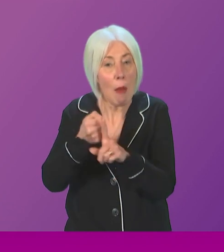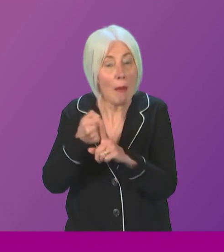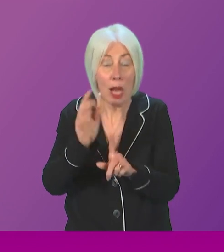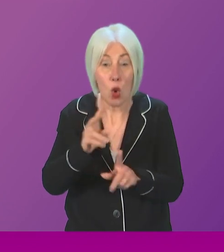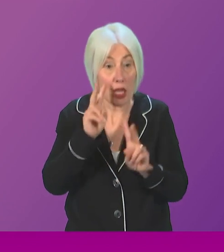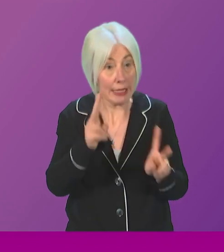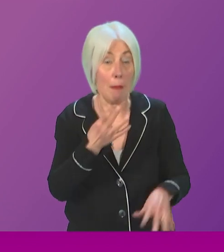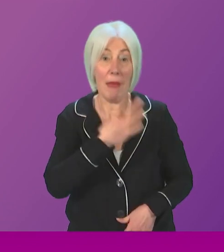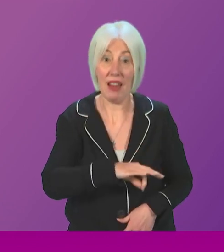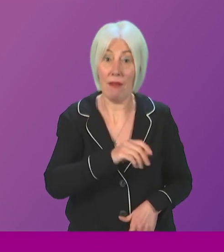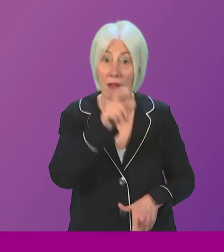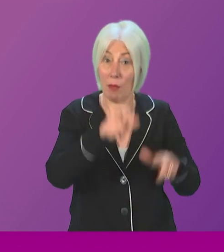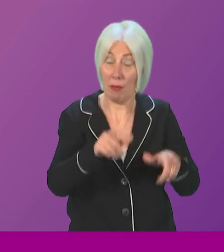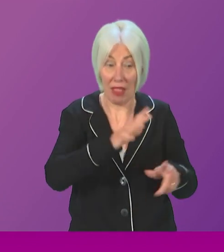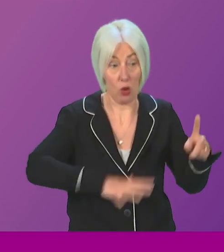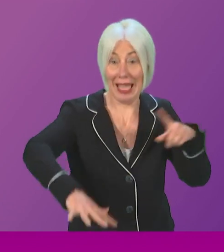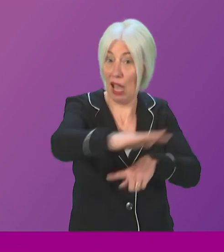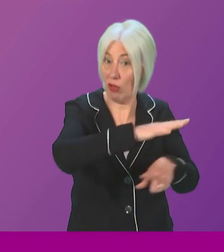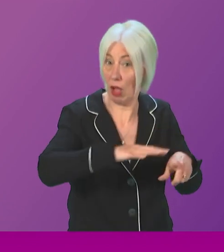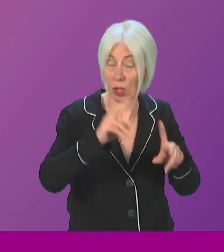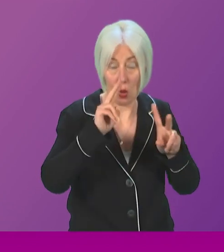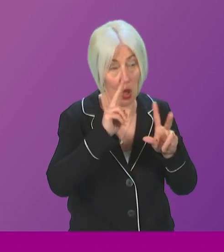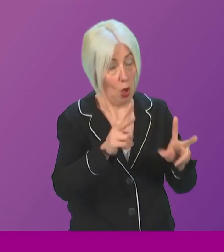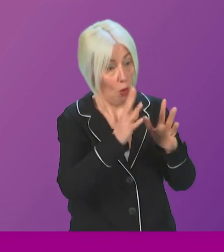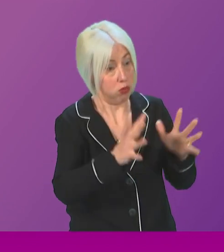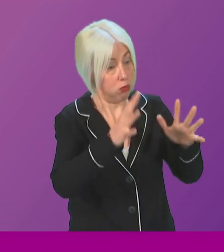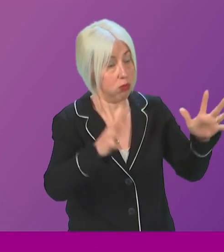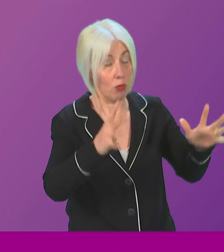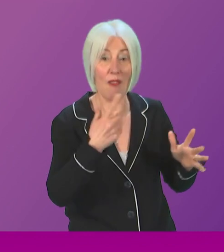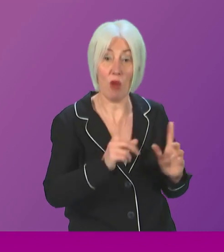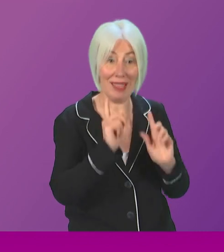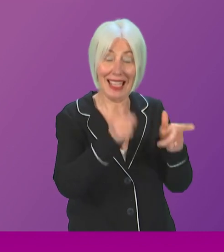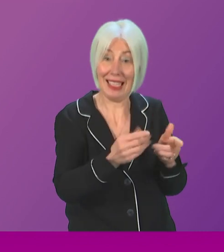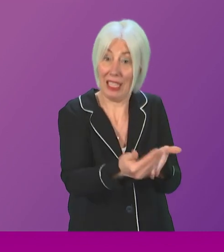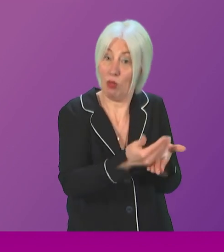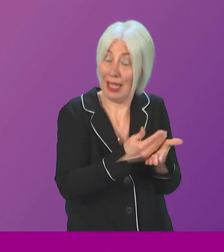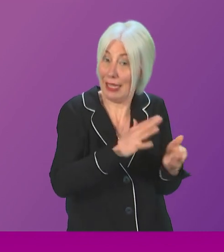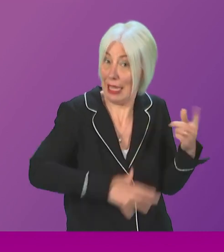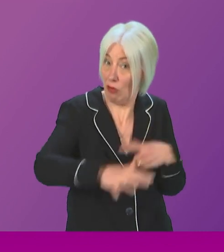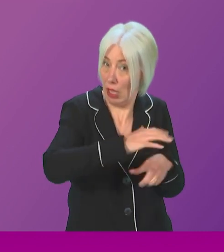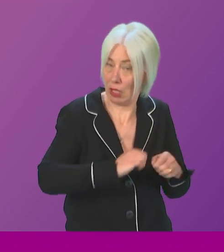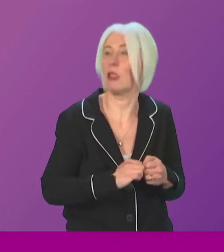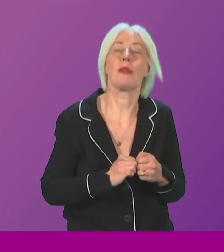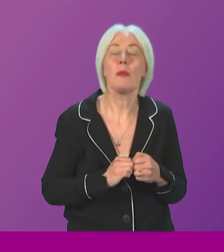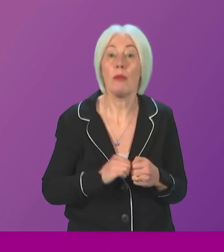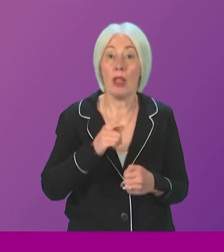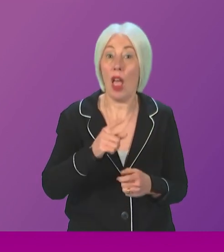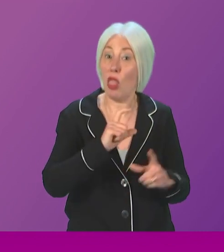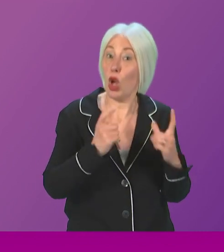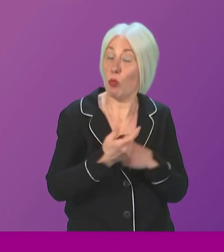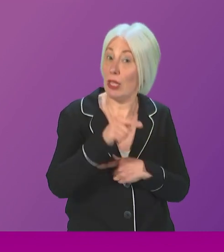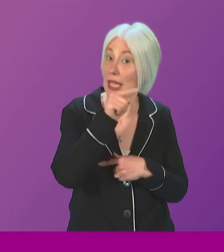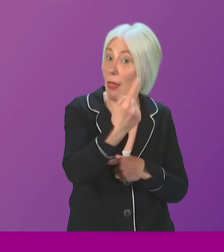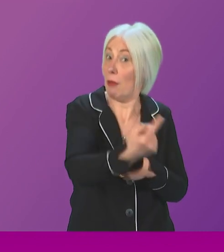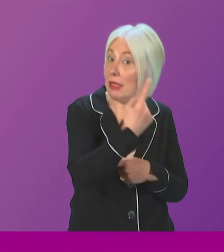environment and the people who rely on it. And I go back to that point. I think a very good example in relation to Lamlash Bay, where it the community that wanted that no